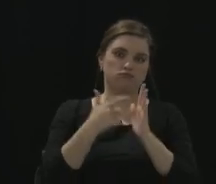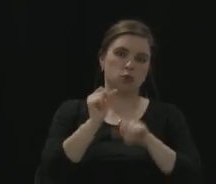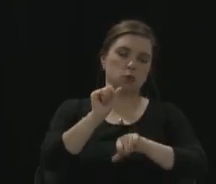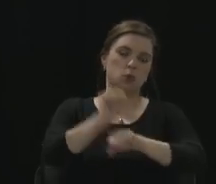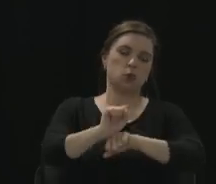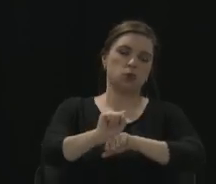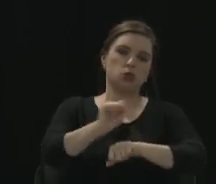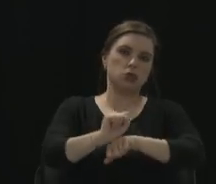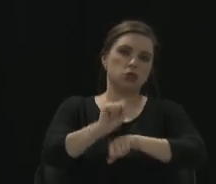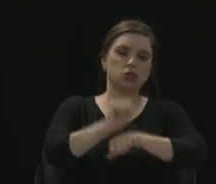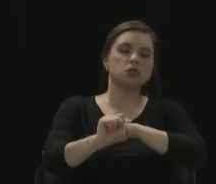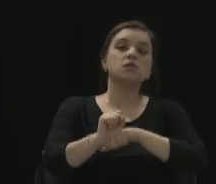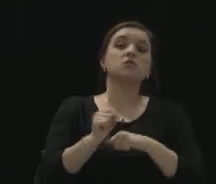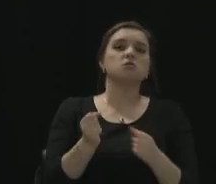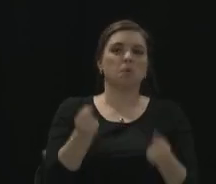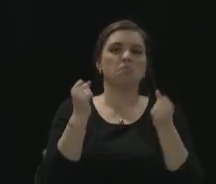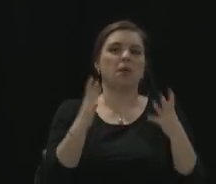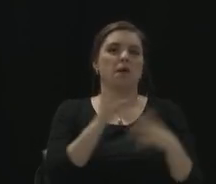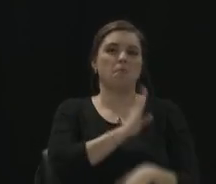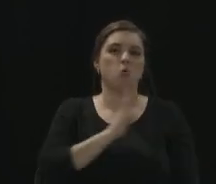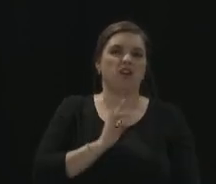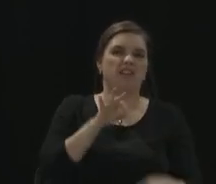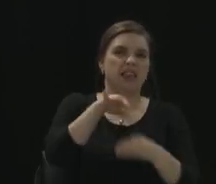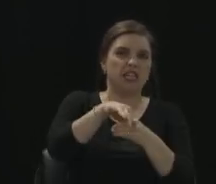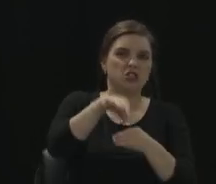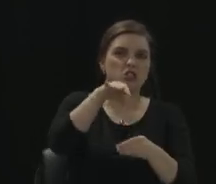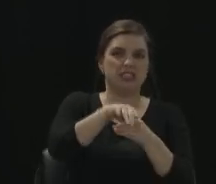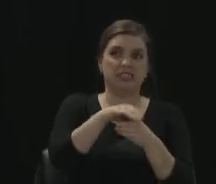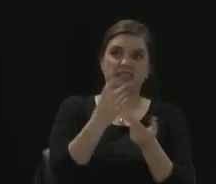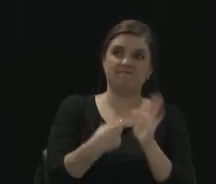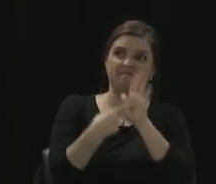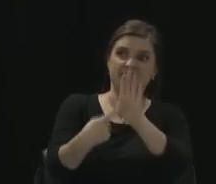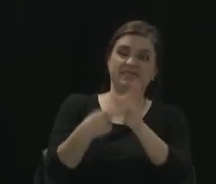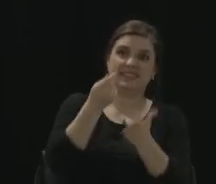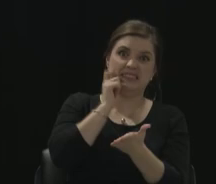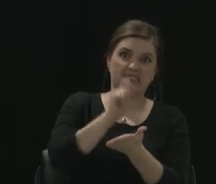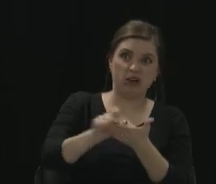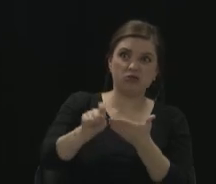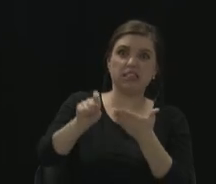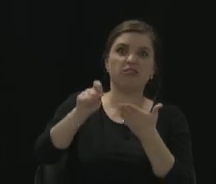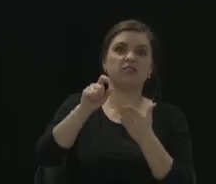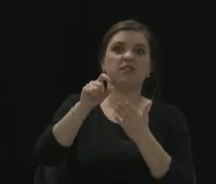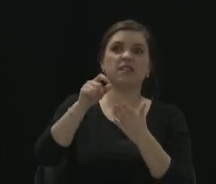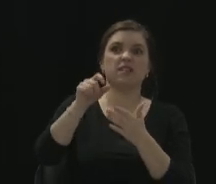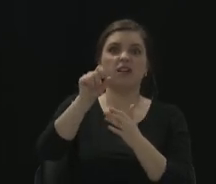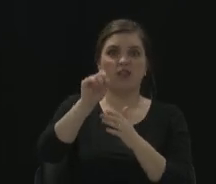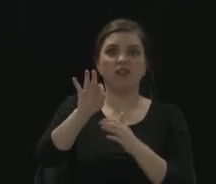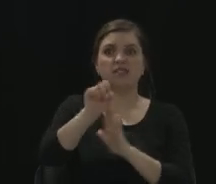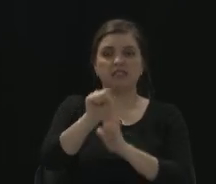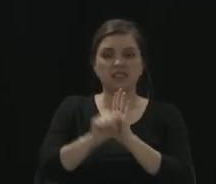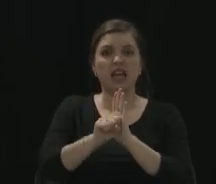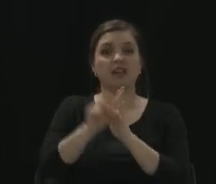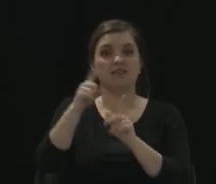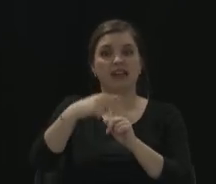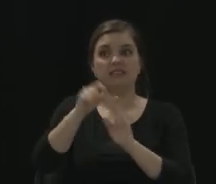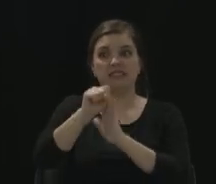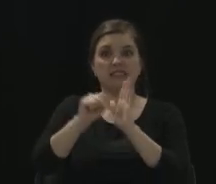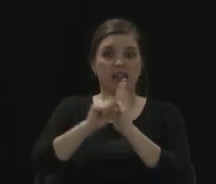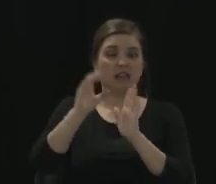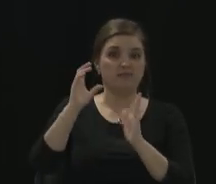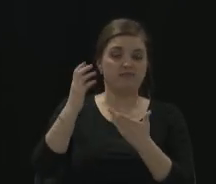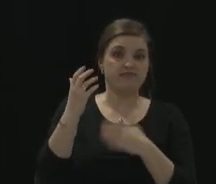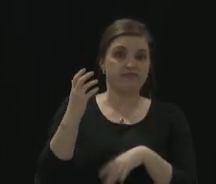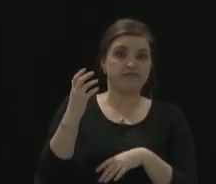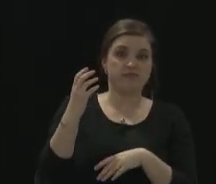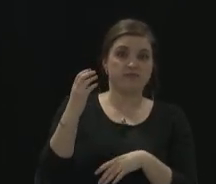and in demonstrating to the Secretary of State and a number of state officials of coming to Montgomery County and seeing what we do and how we